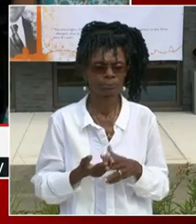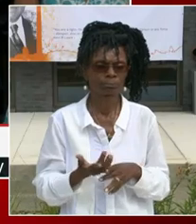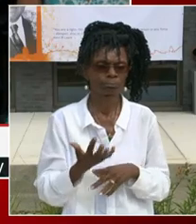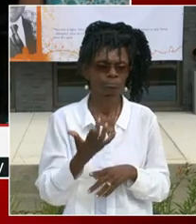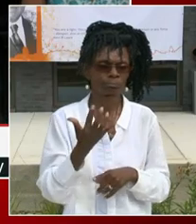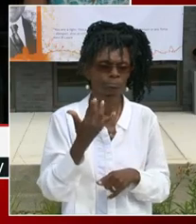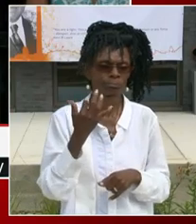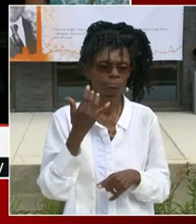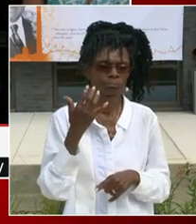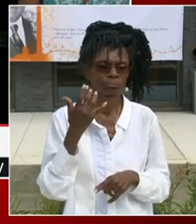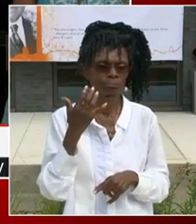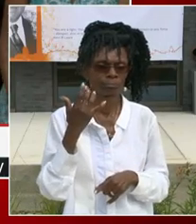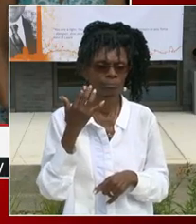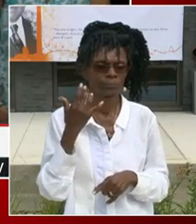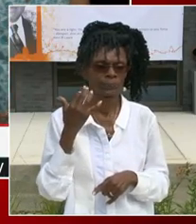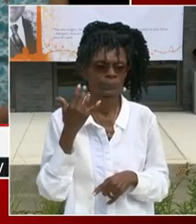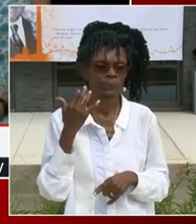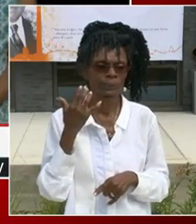a junior.